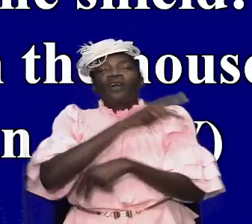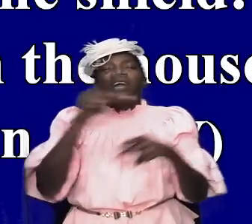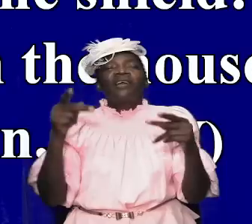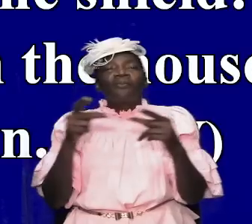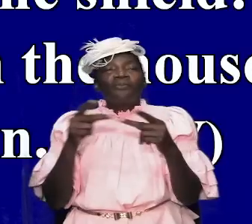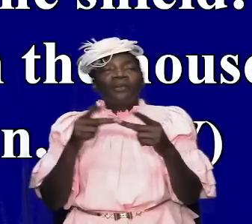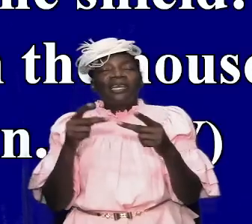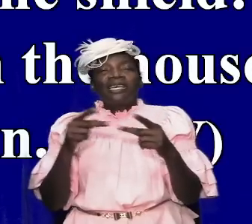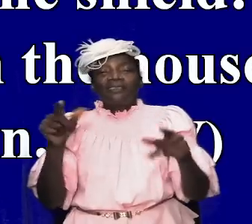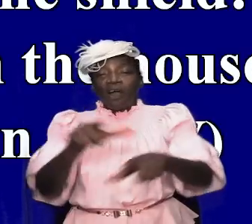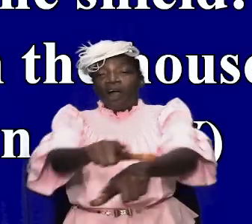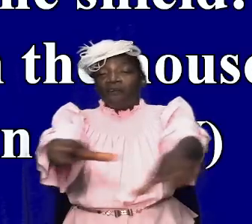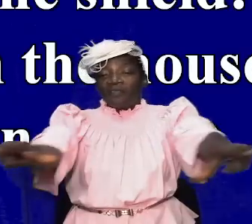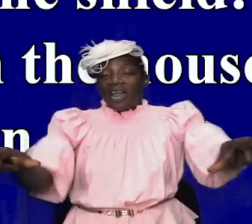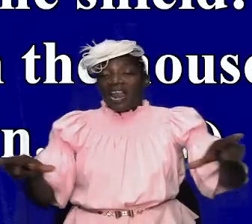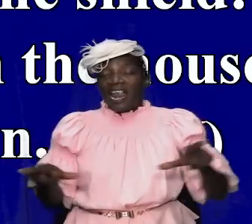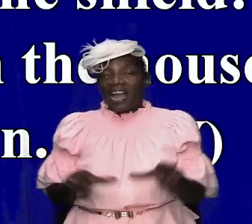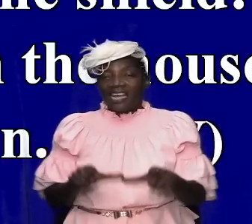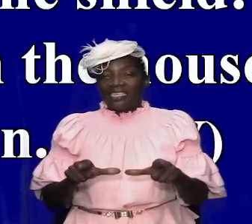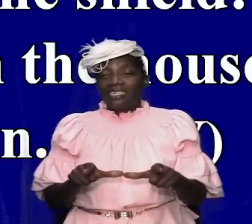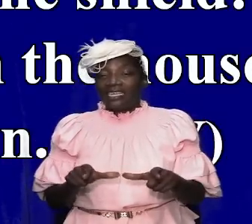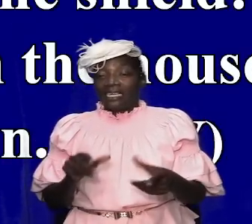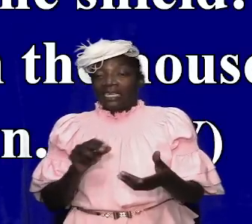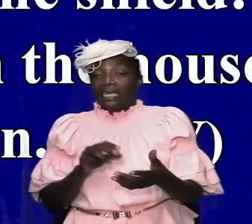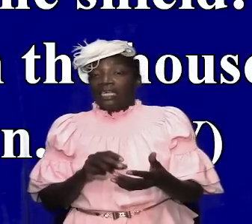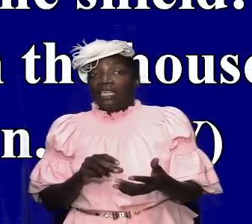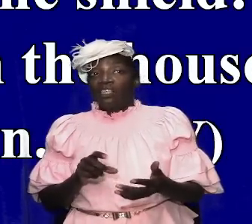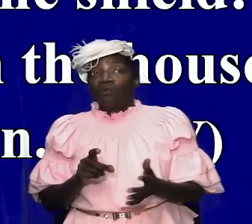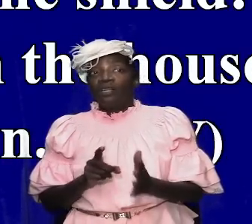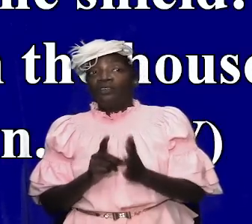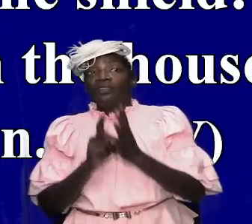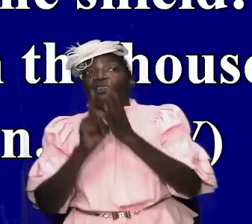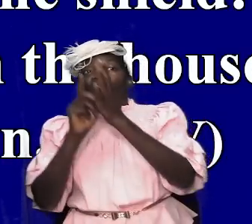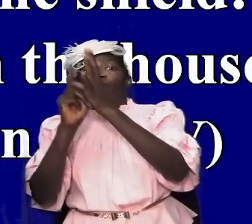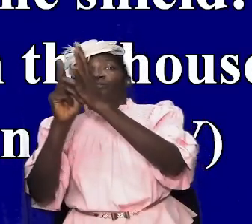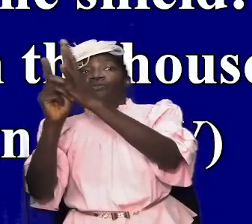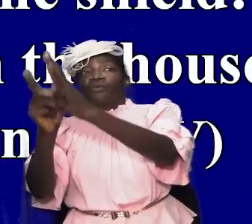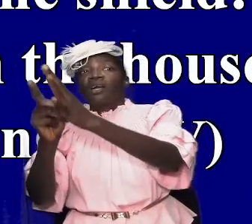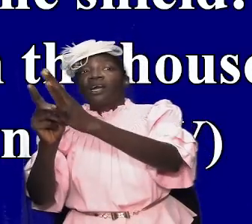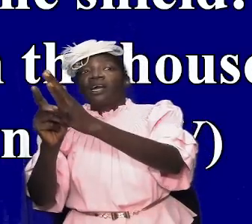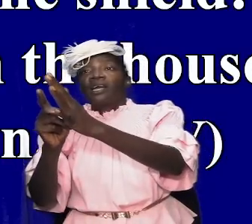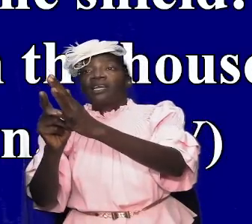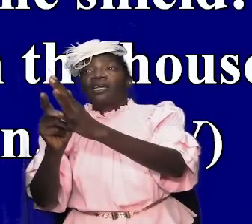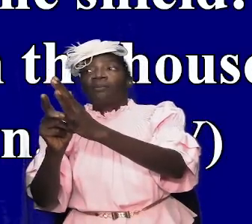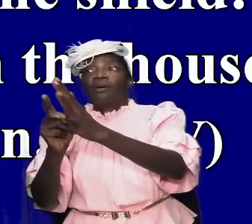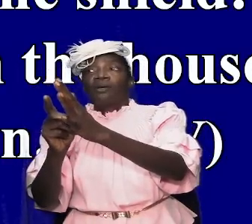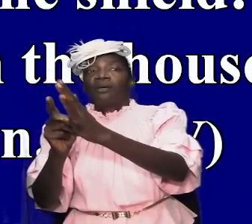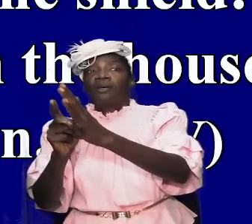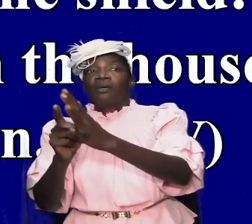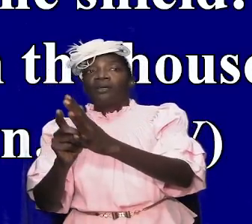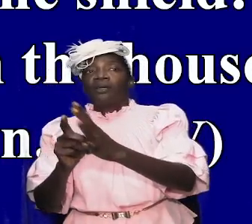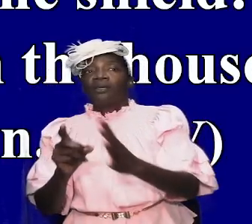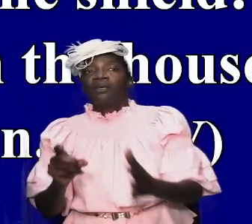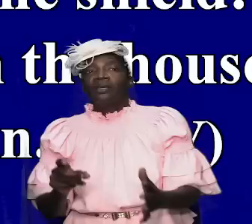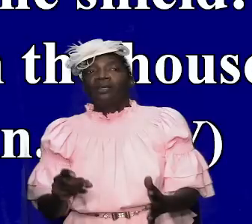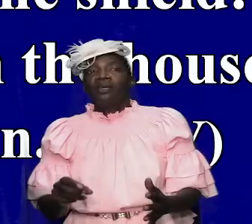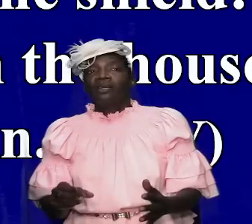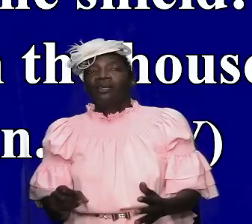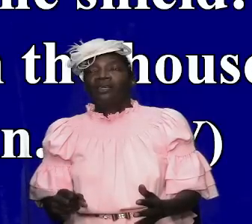what the scripture is trying to describe to us is that solomon was wealthy